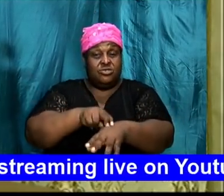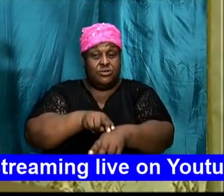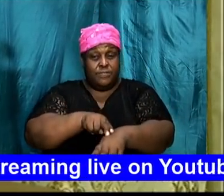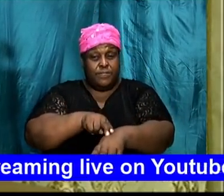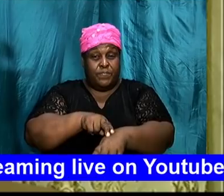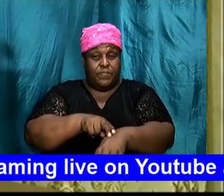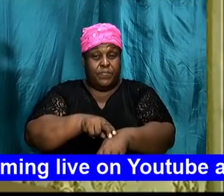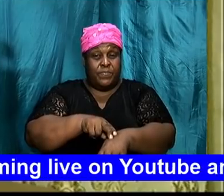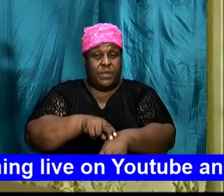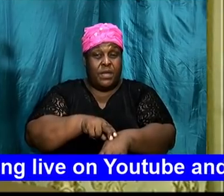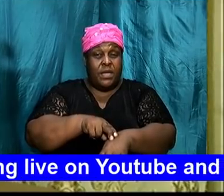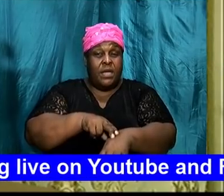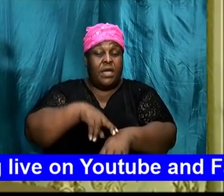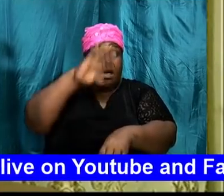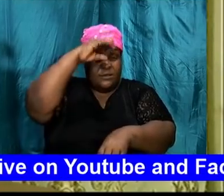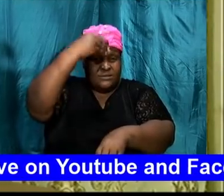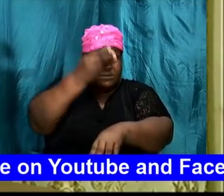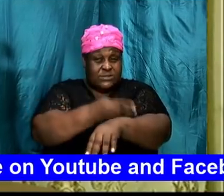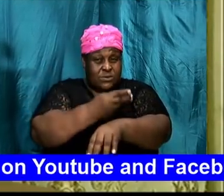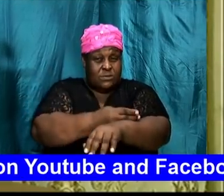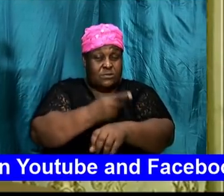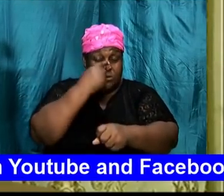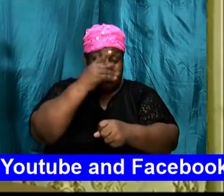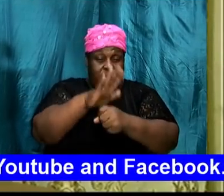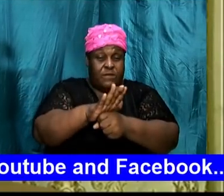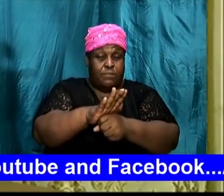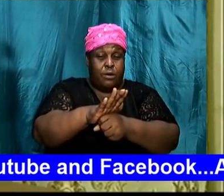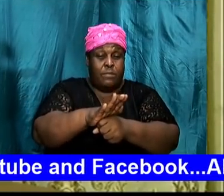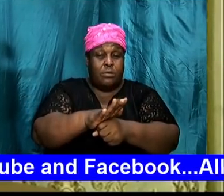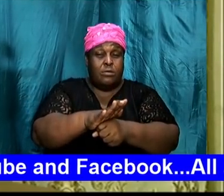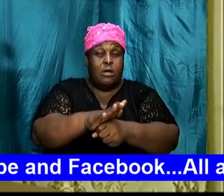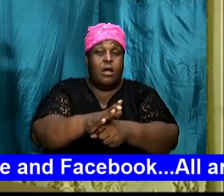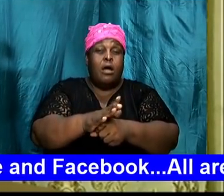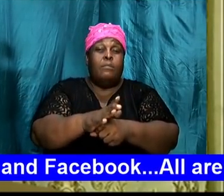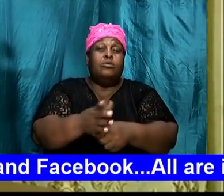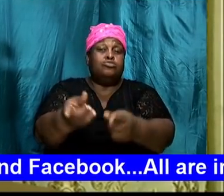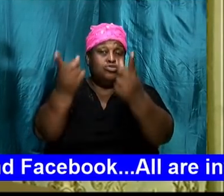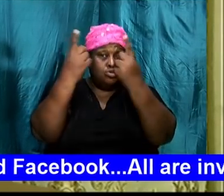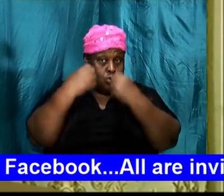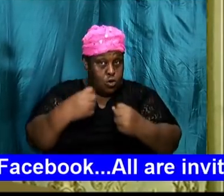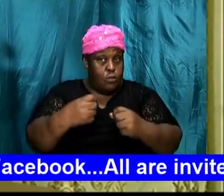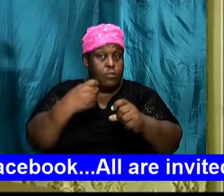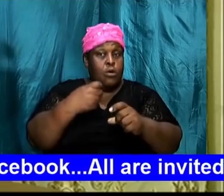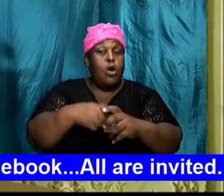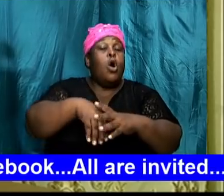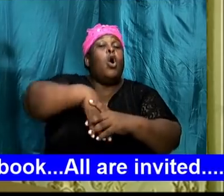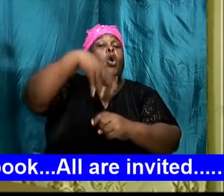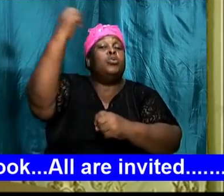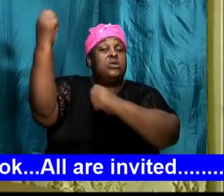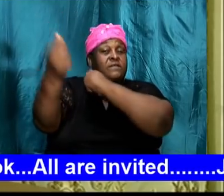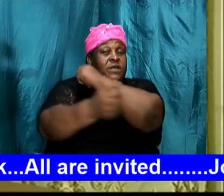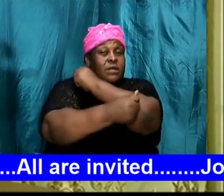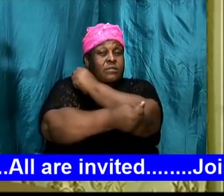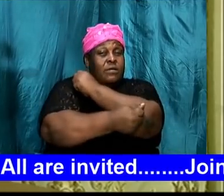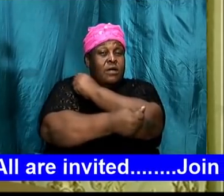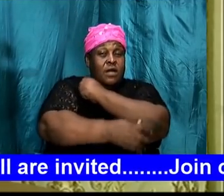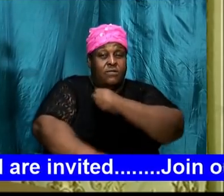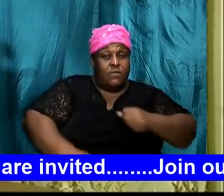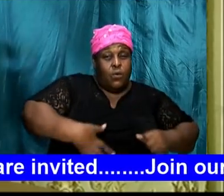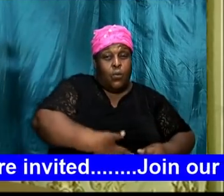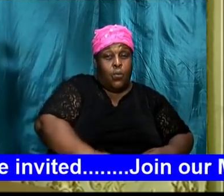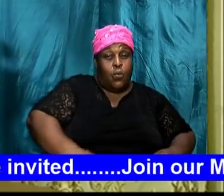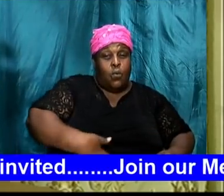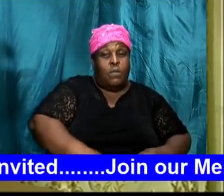and a seed of the promise should come from the line of Abraham and from the womb of his wife, Sarah.